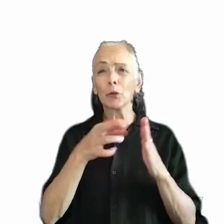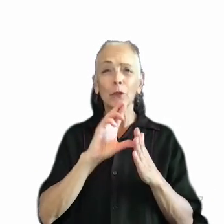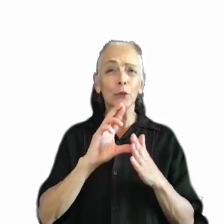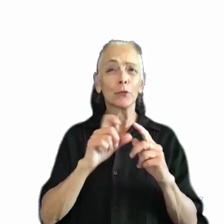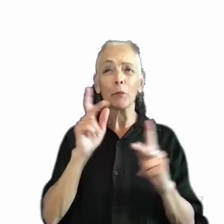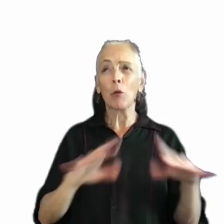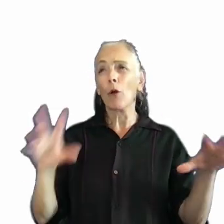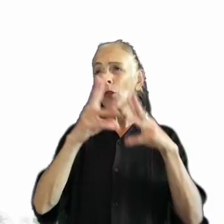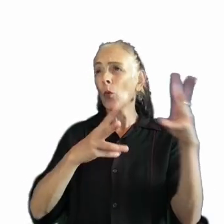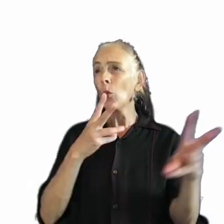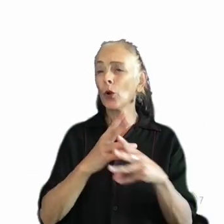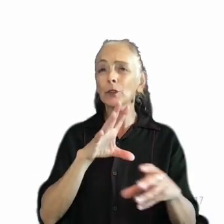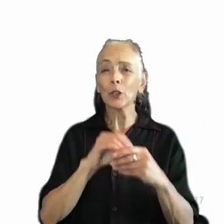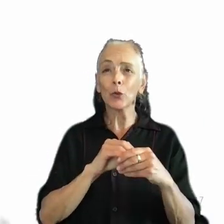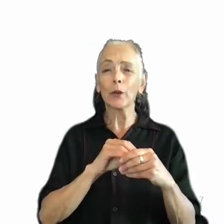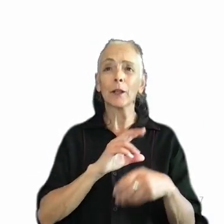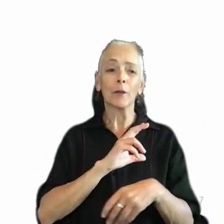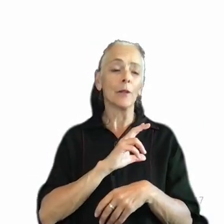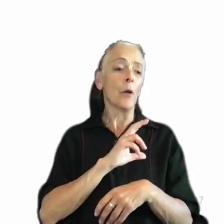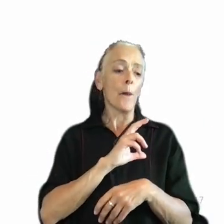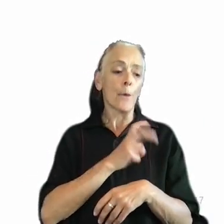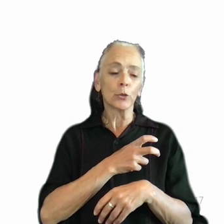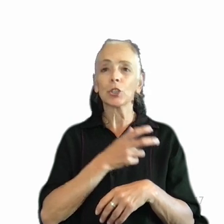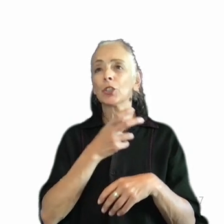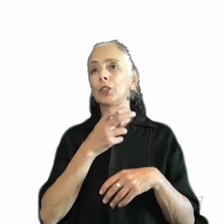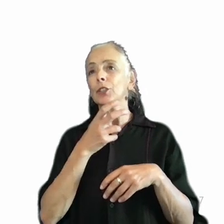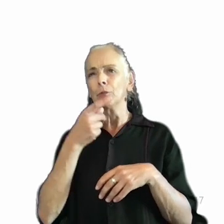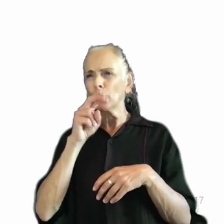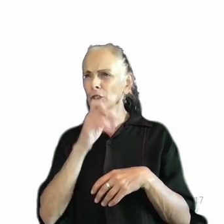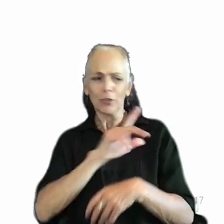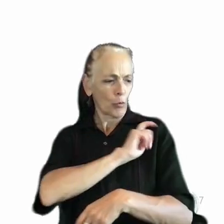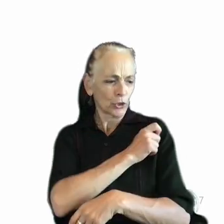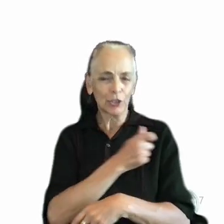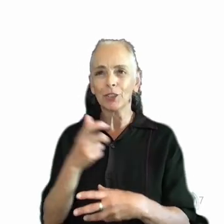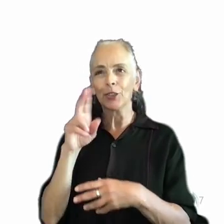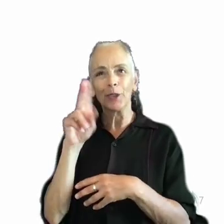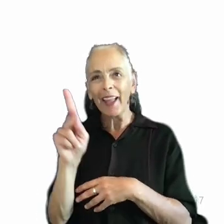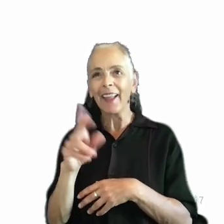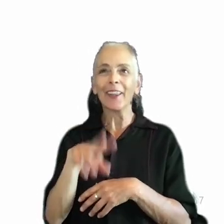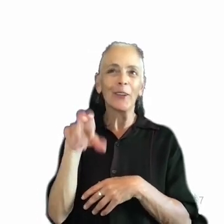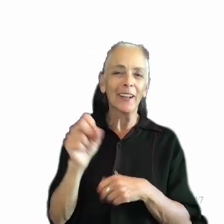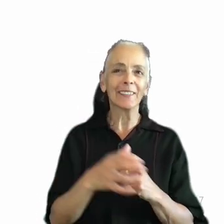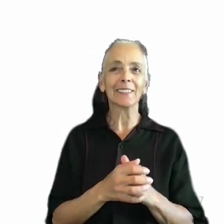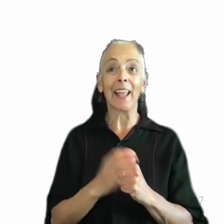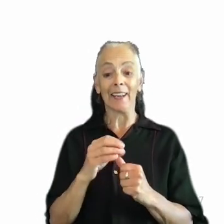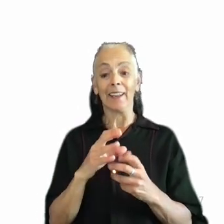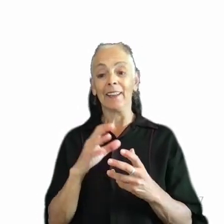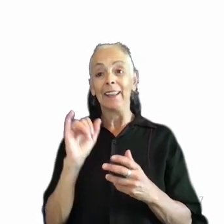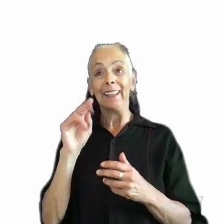Portugal and the UK and Germany and of course the US. And with the Insider League, we're able to flight